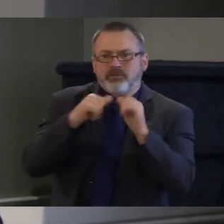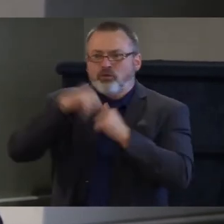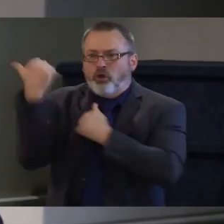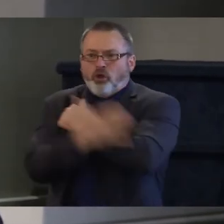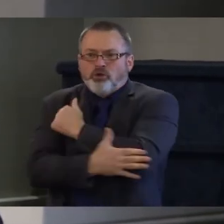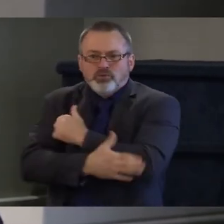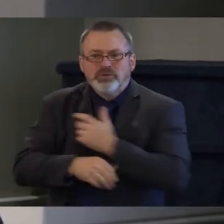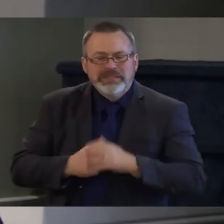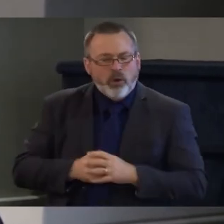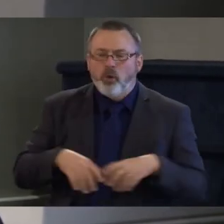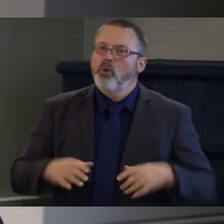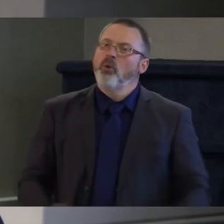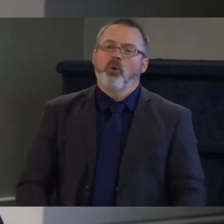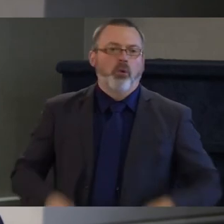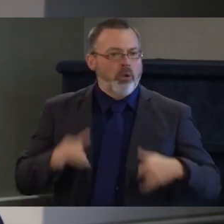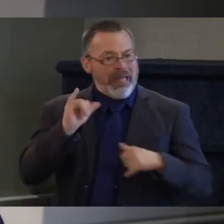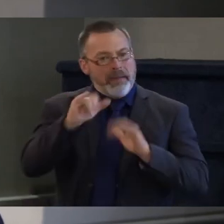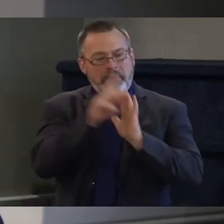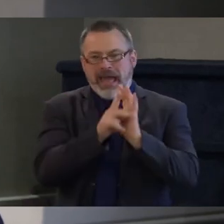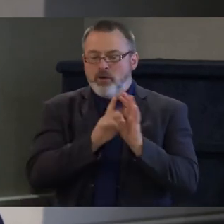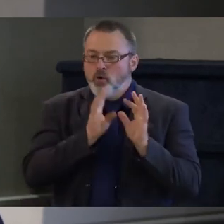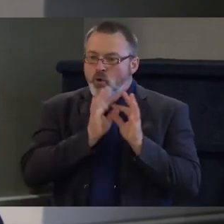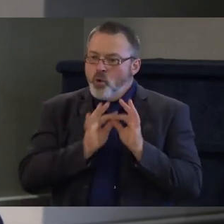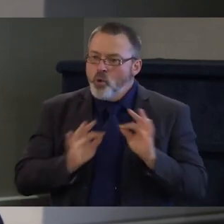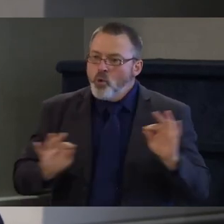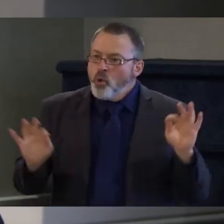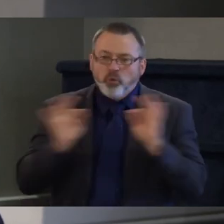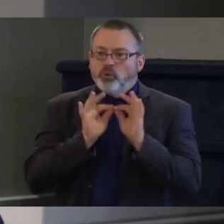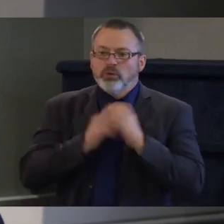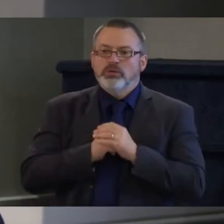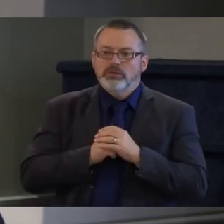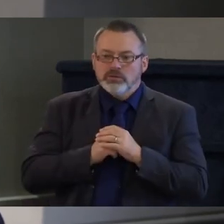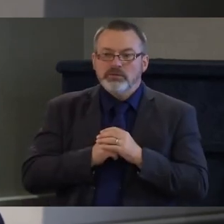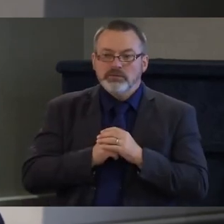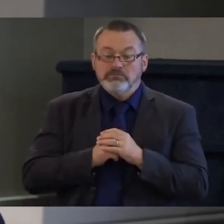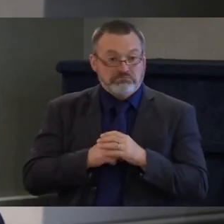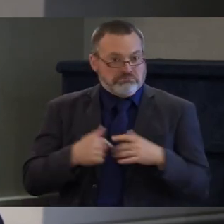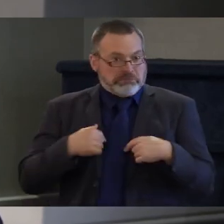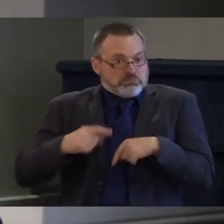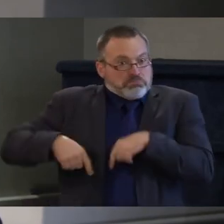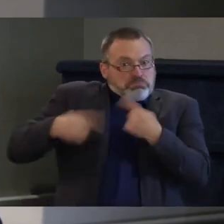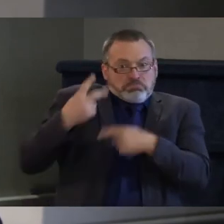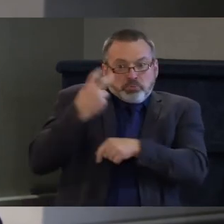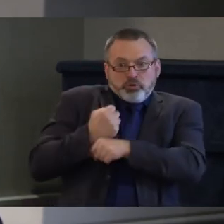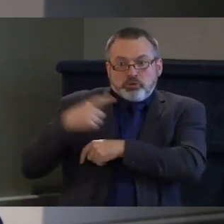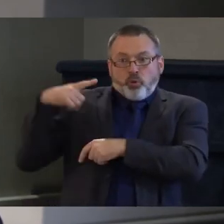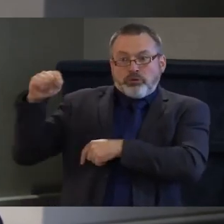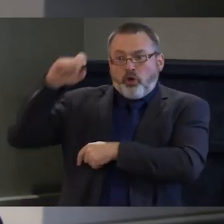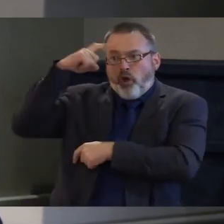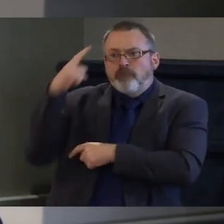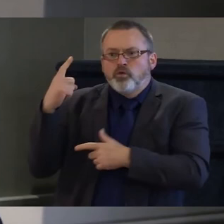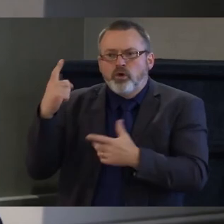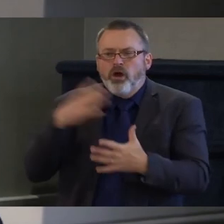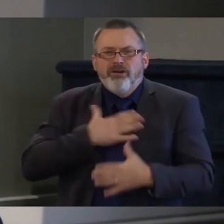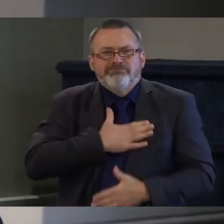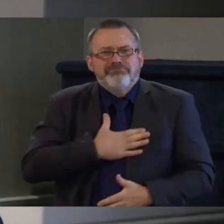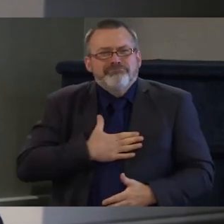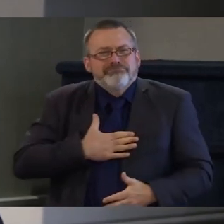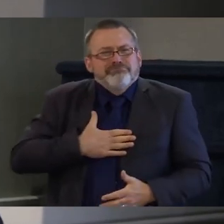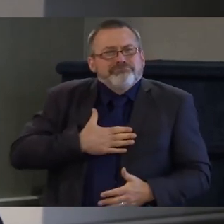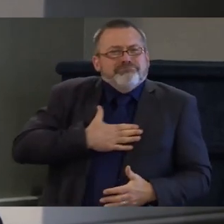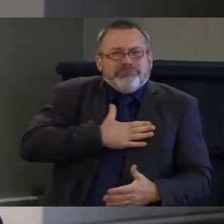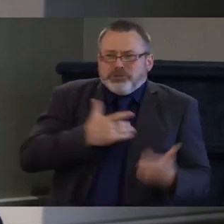i'm also deeply honored to serve as your lieutenant governor but also to have grown up here in the state in a rural community